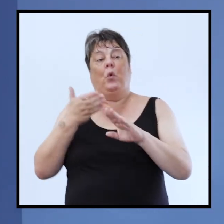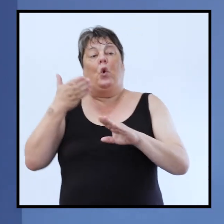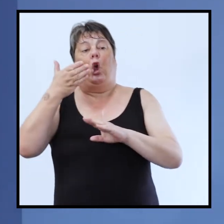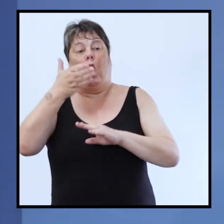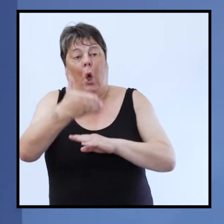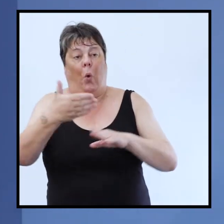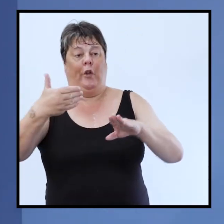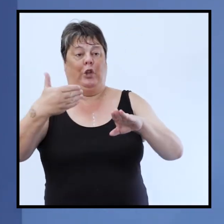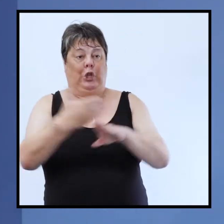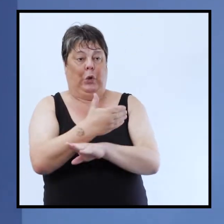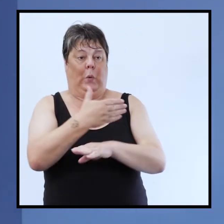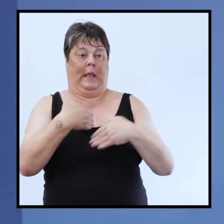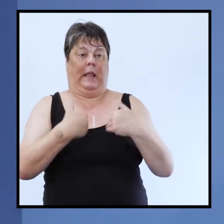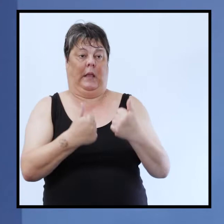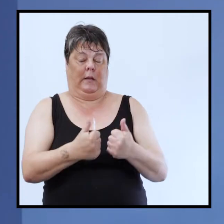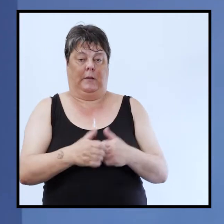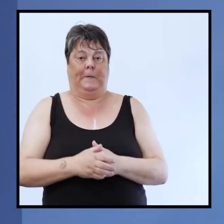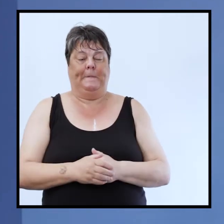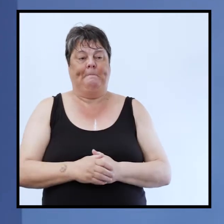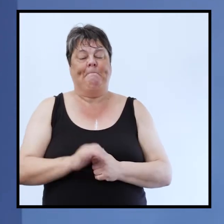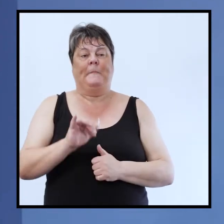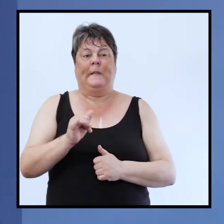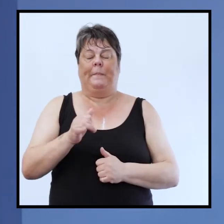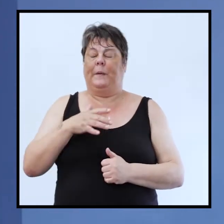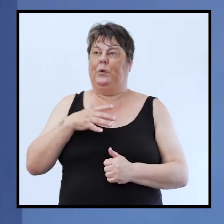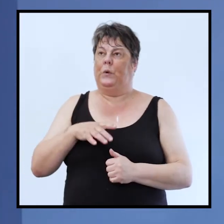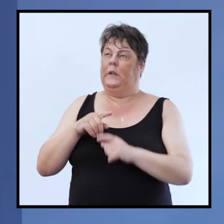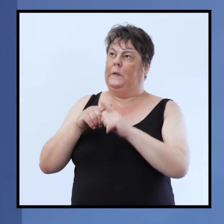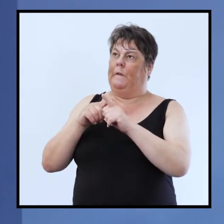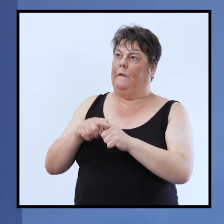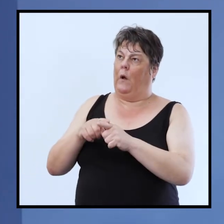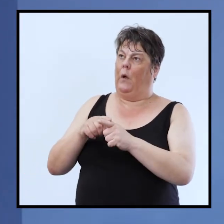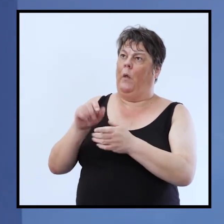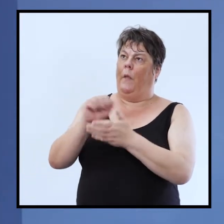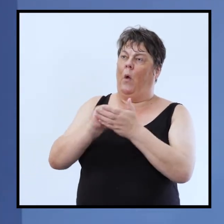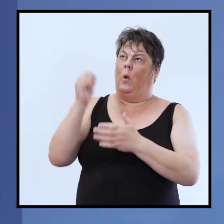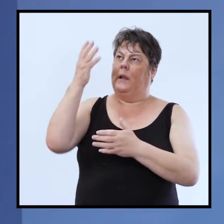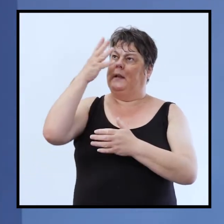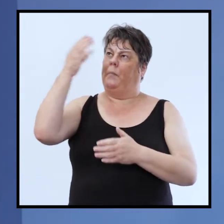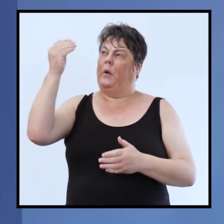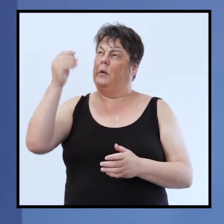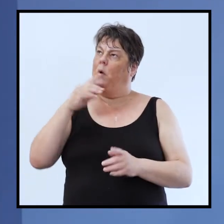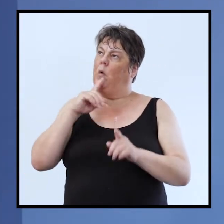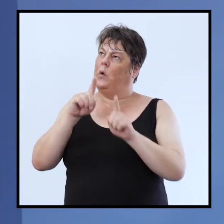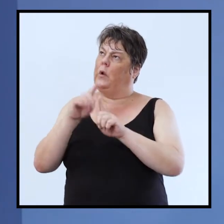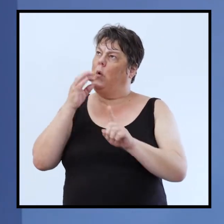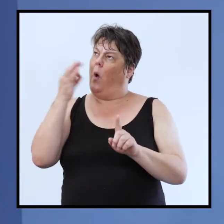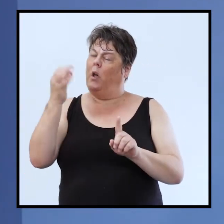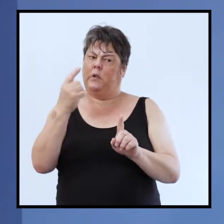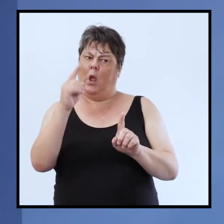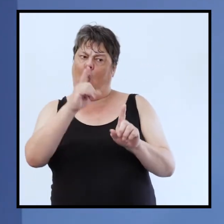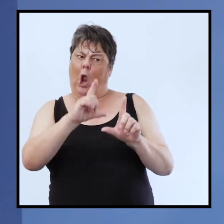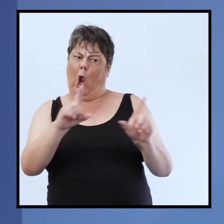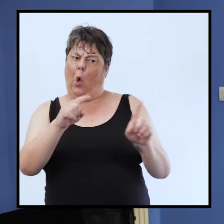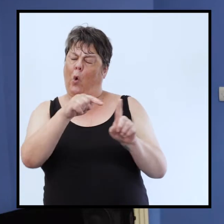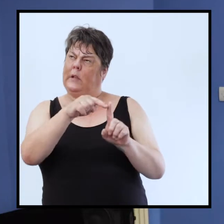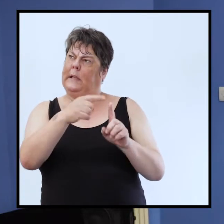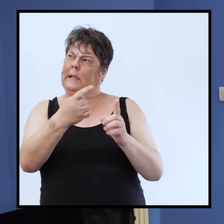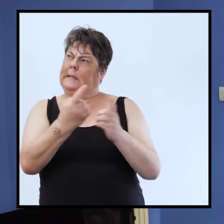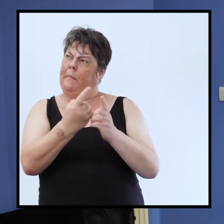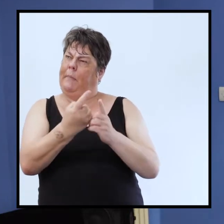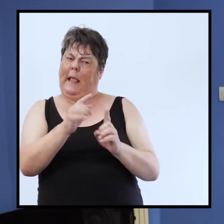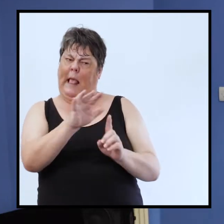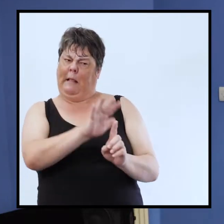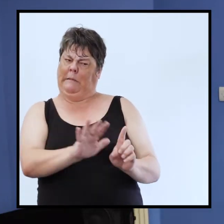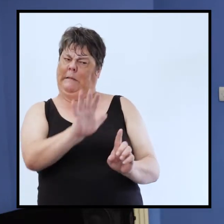spirit you've got to stay tuned into the holy spirit and sometimes you need to say lord is there something else here because this is a two-stage healing